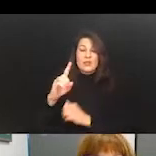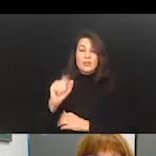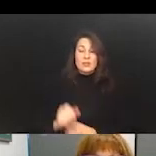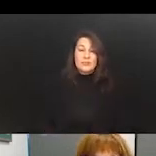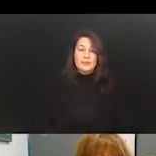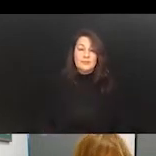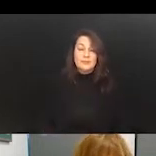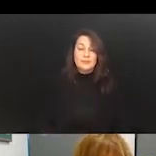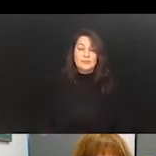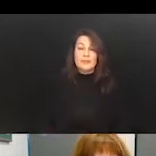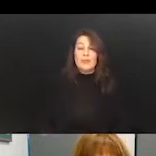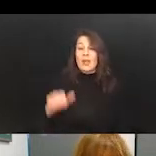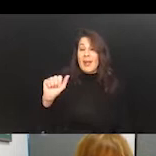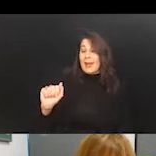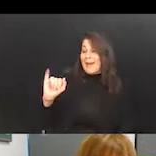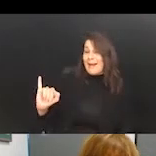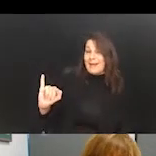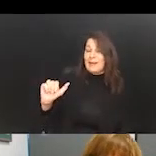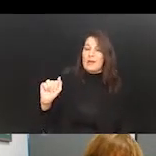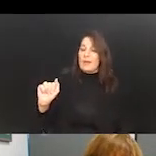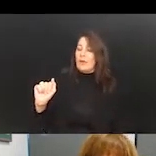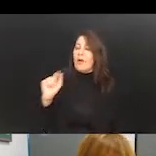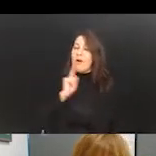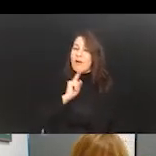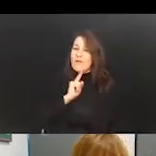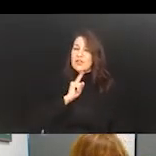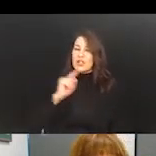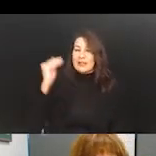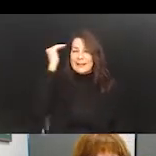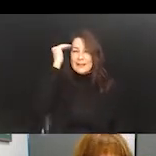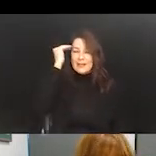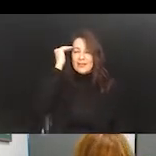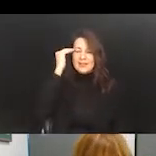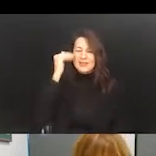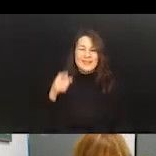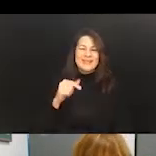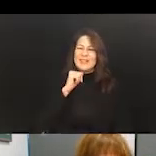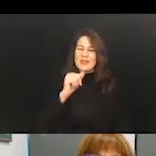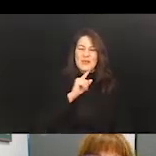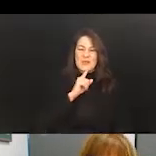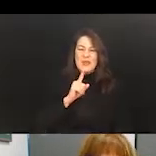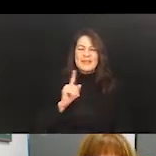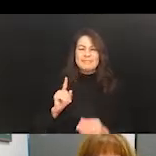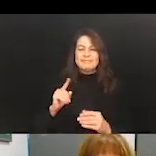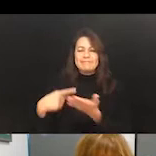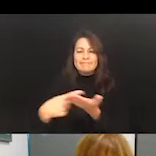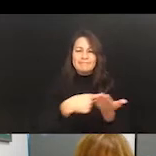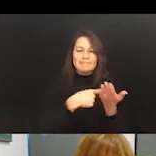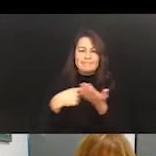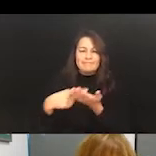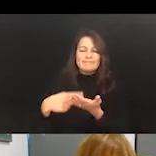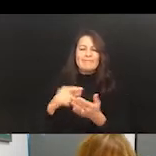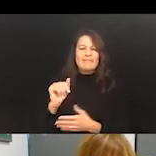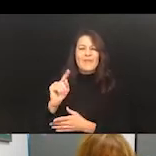Artificial intelligence or AI is not commonly a subject that you hear discussed by professionals at mainstream disability